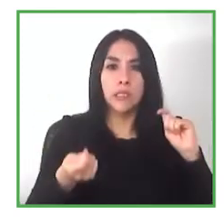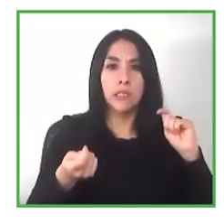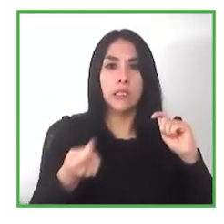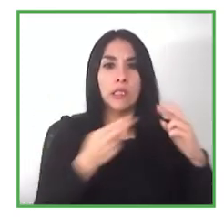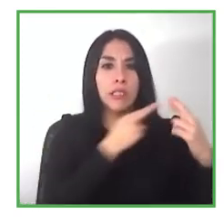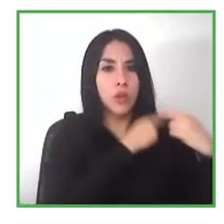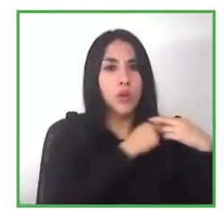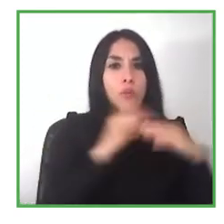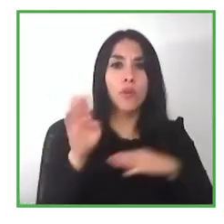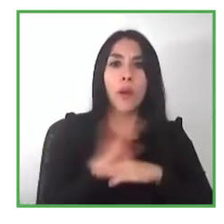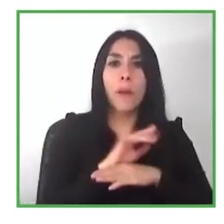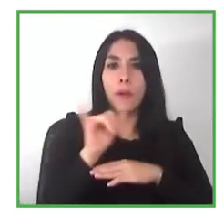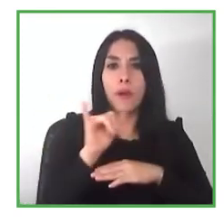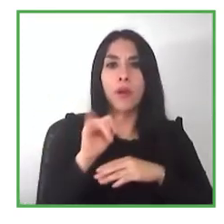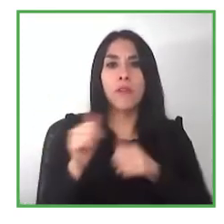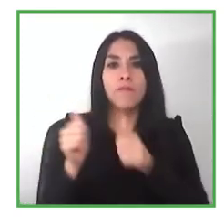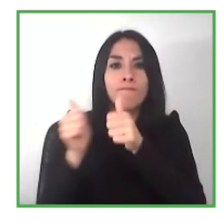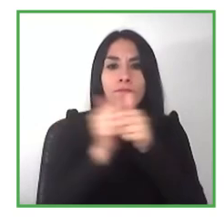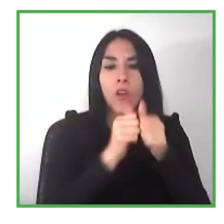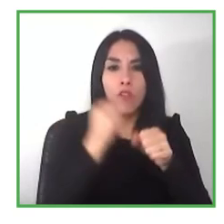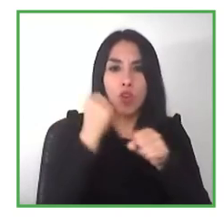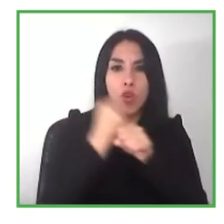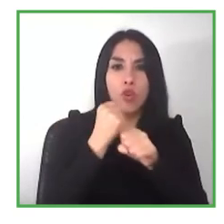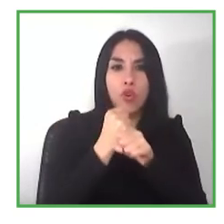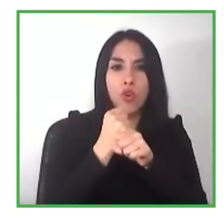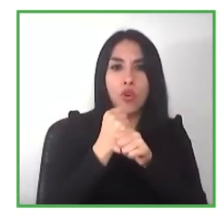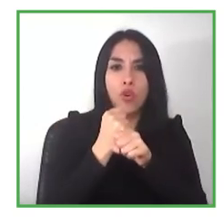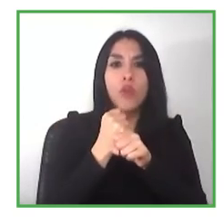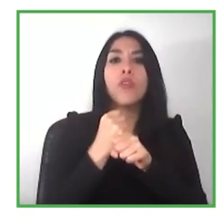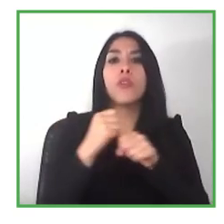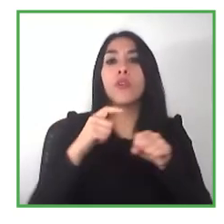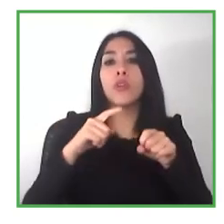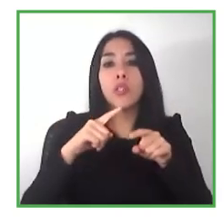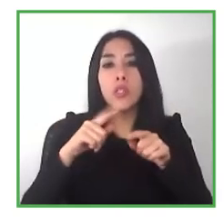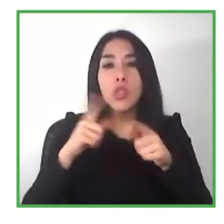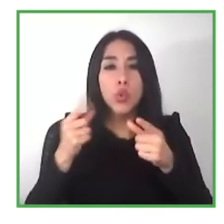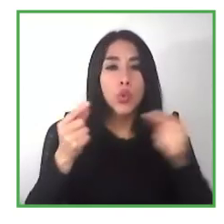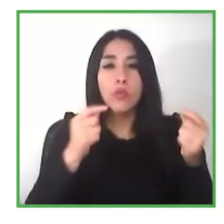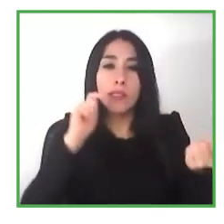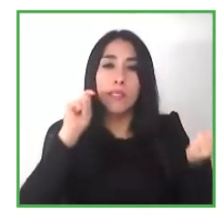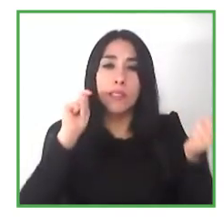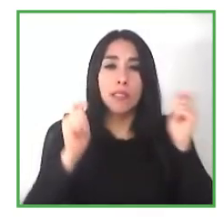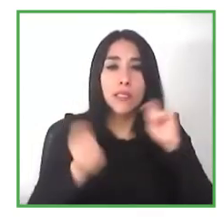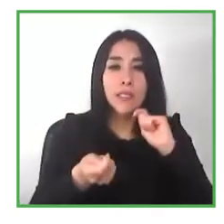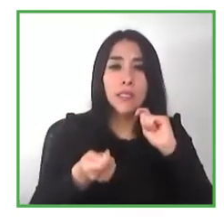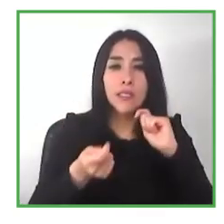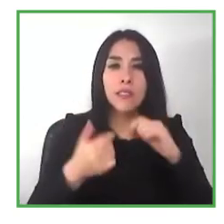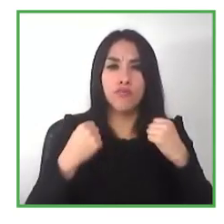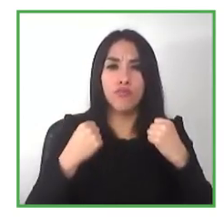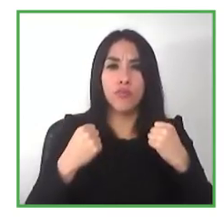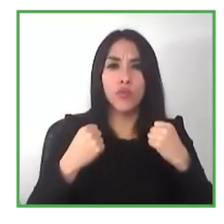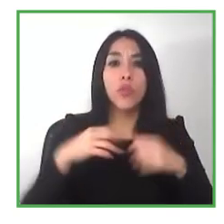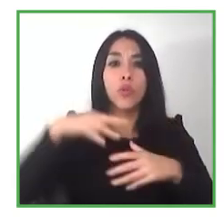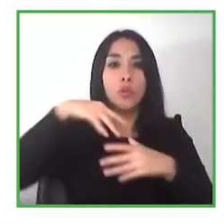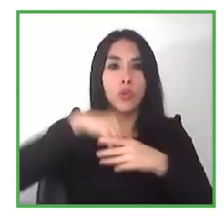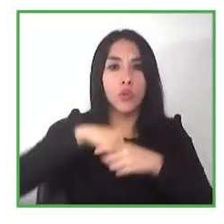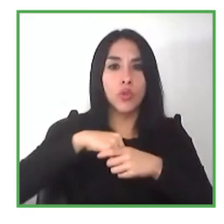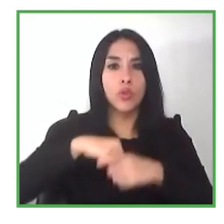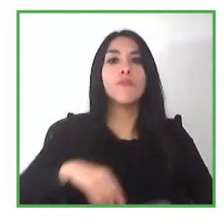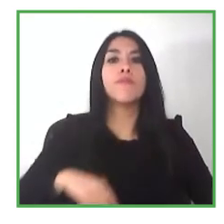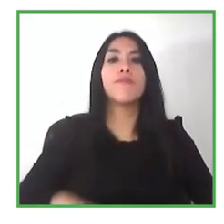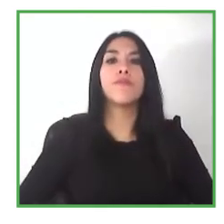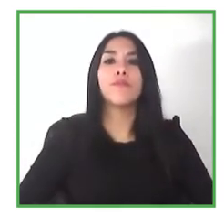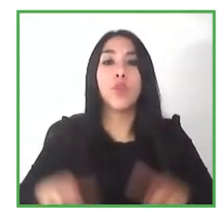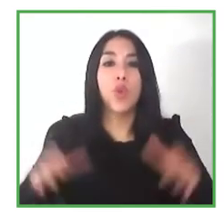about them changing the paradigm this is very important something that we need to do in our society so now i'd like to ask the